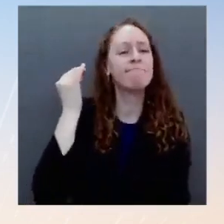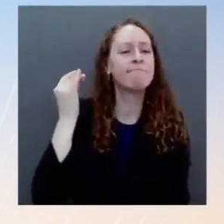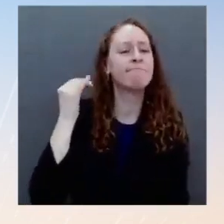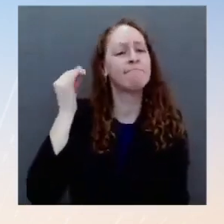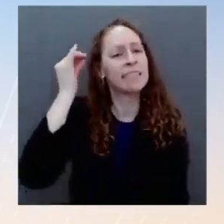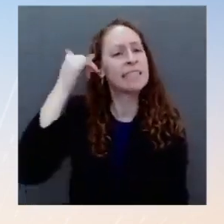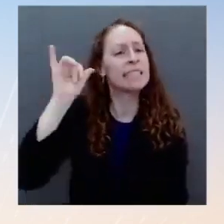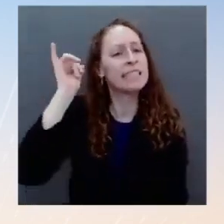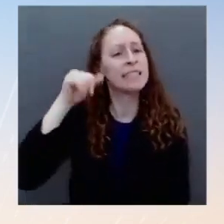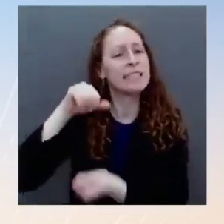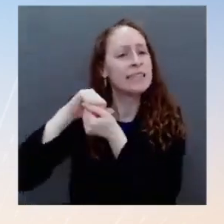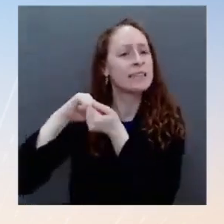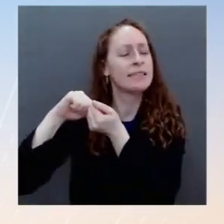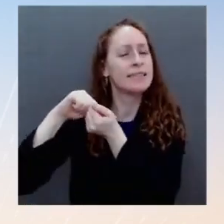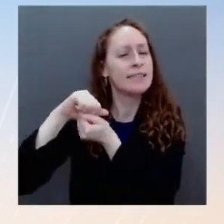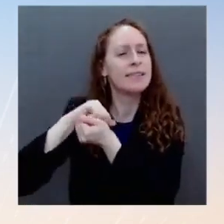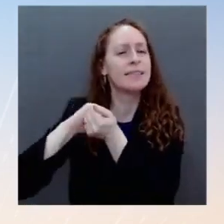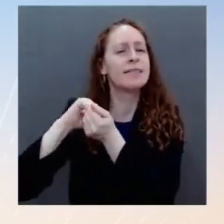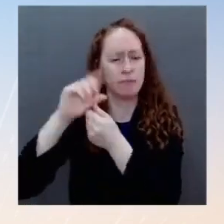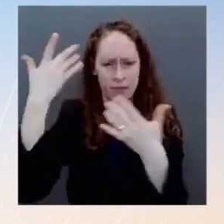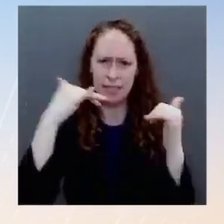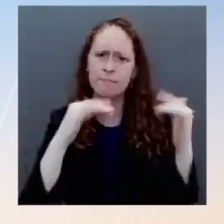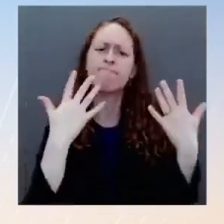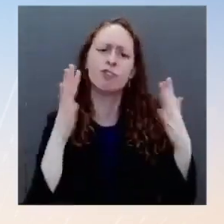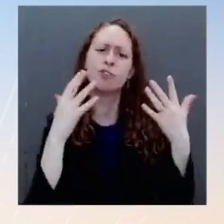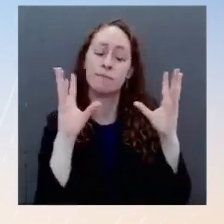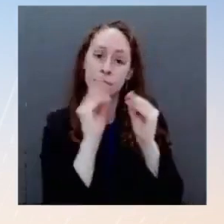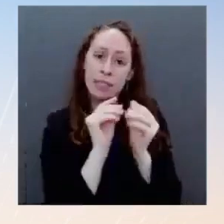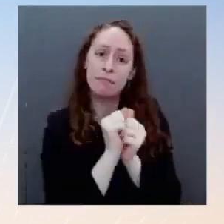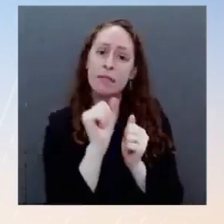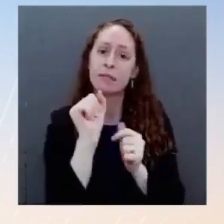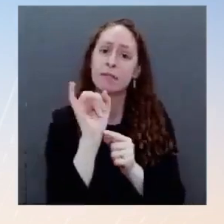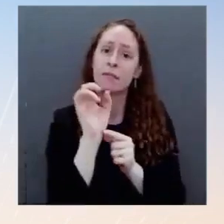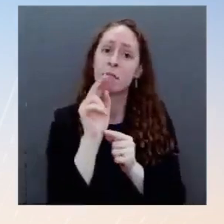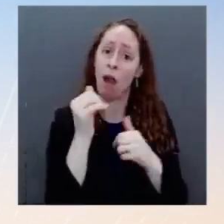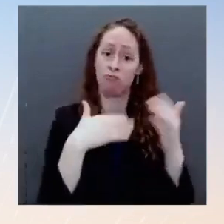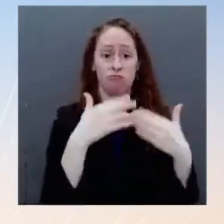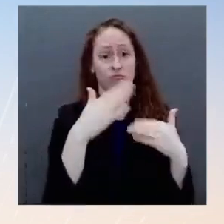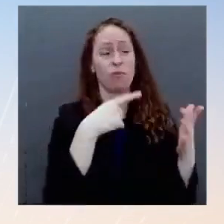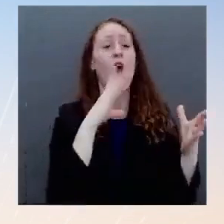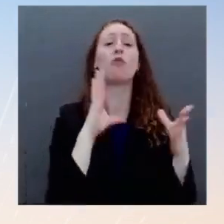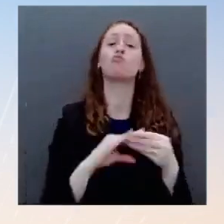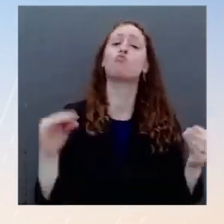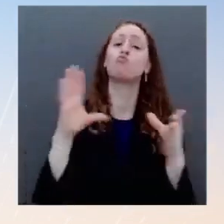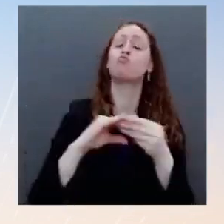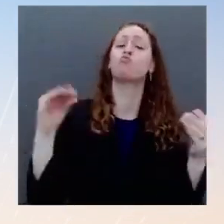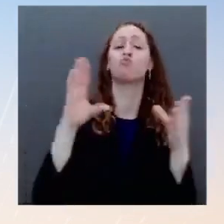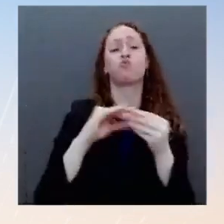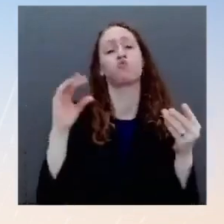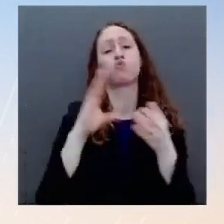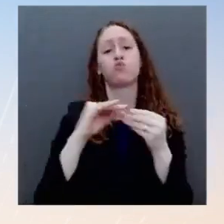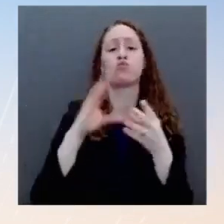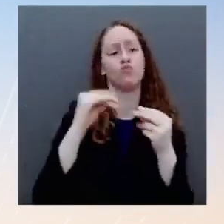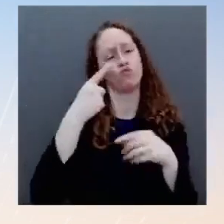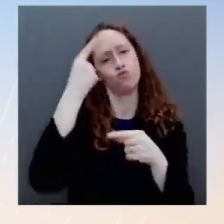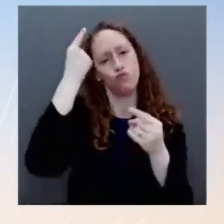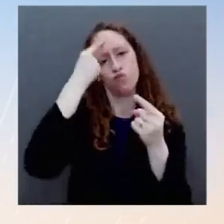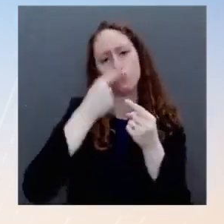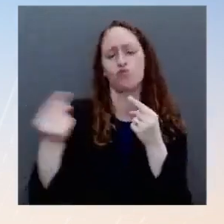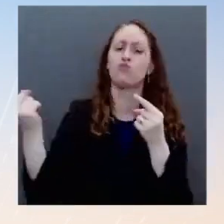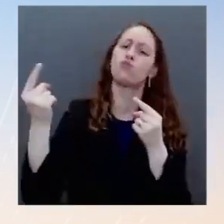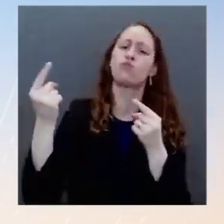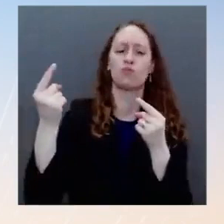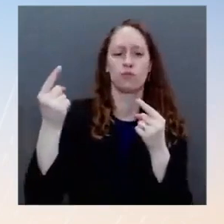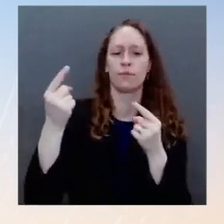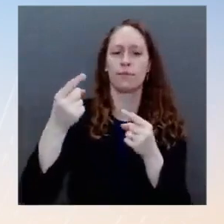continued commitment to keep engaging. As it relates to the vaccine requirements and what's next, as the President said yesterday,